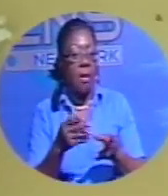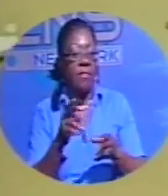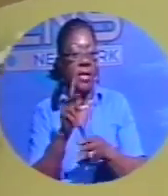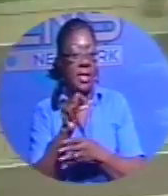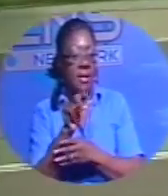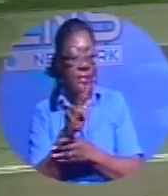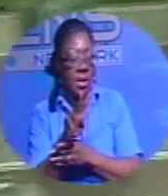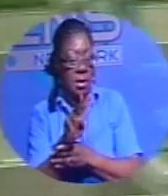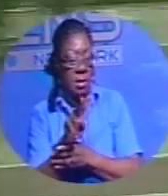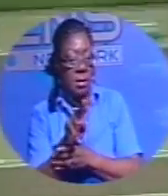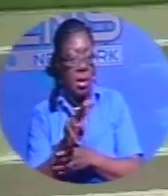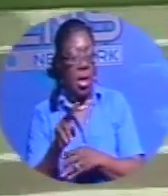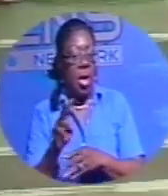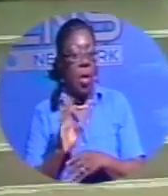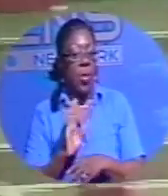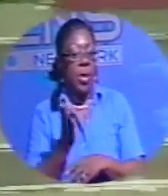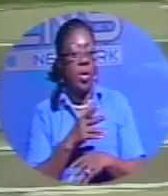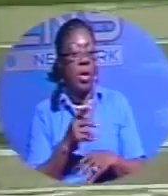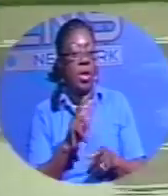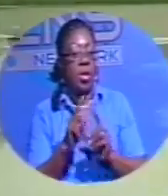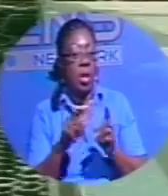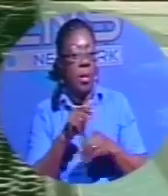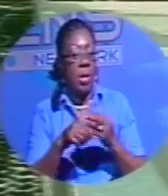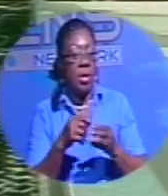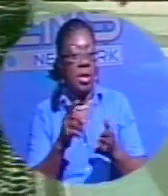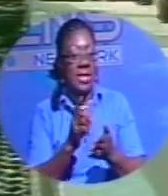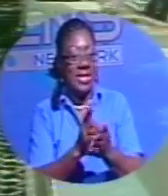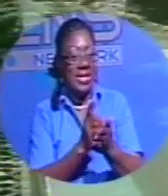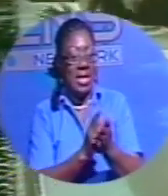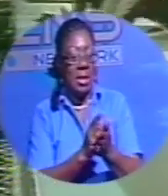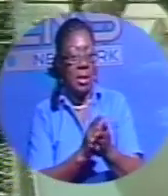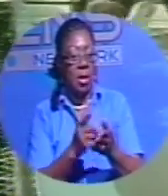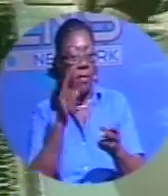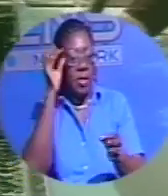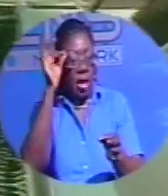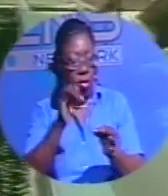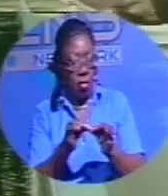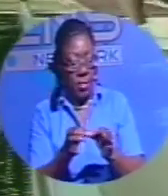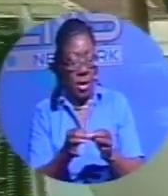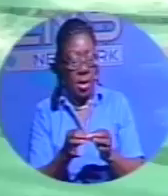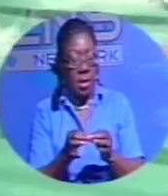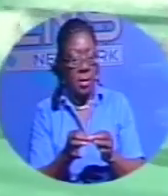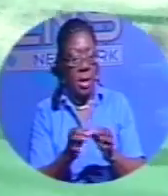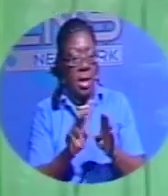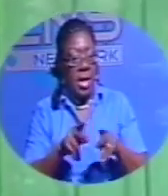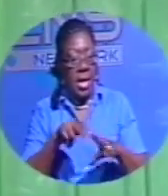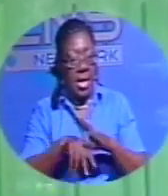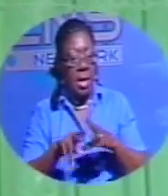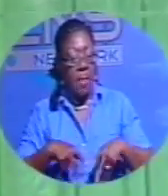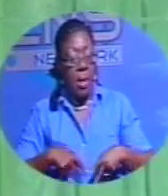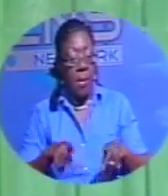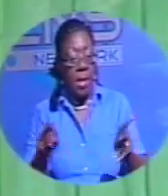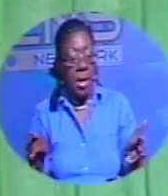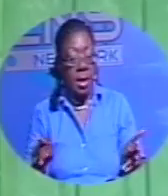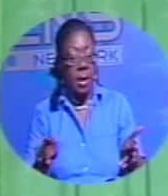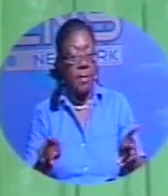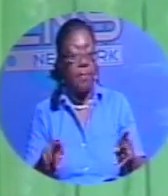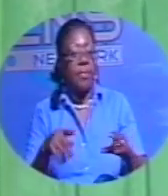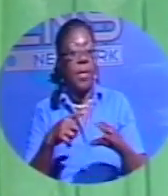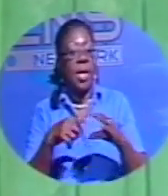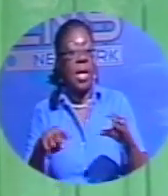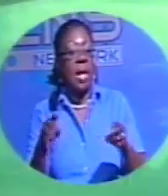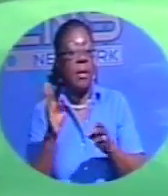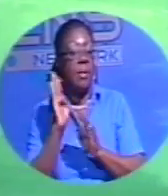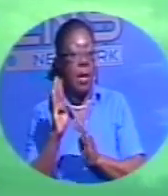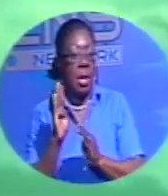the Olympiad. While we do not intend to discuss details of the agreement between BCB and CBL publicly, press reports of Cable Bahamas paying BCB